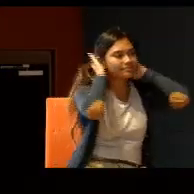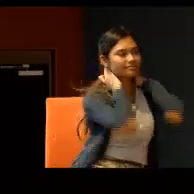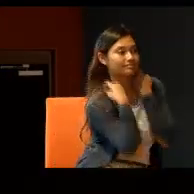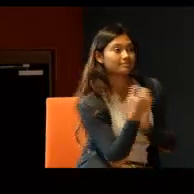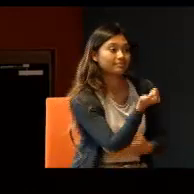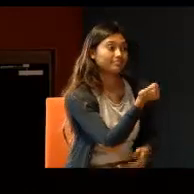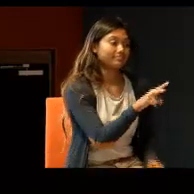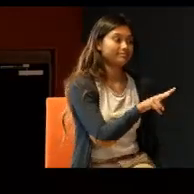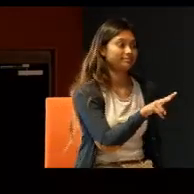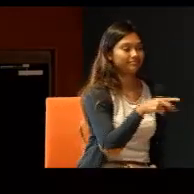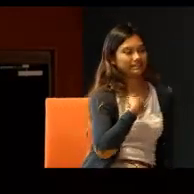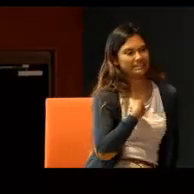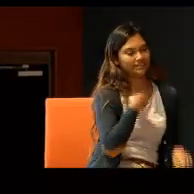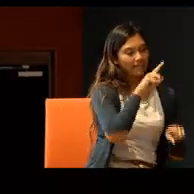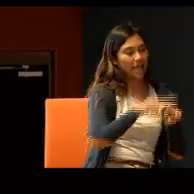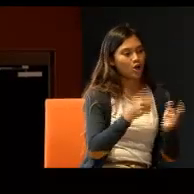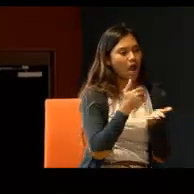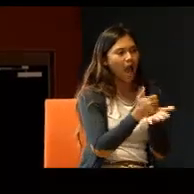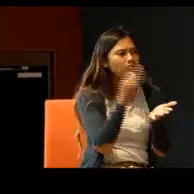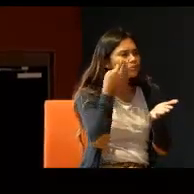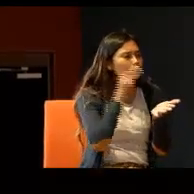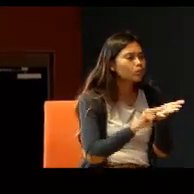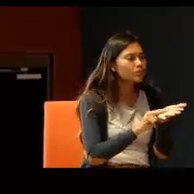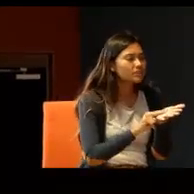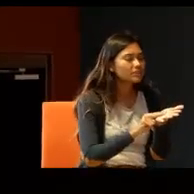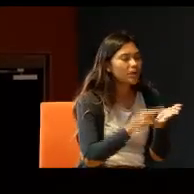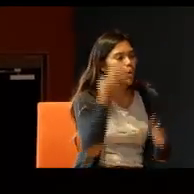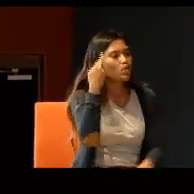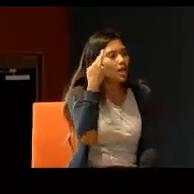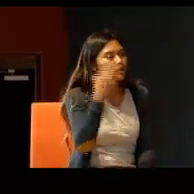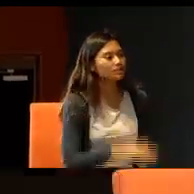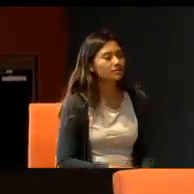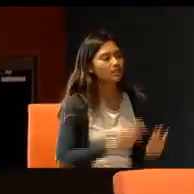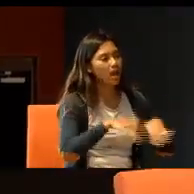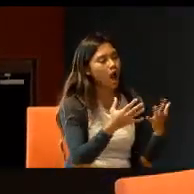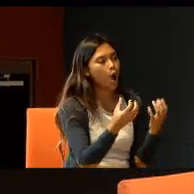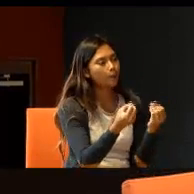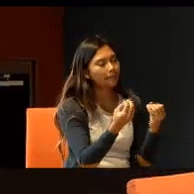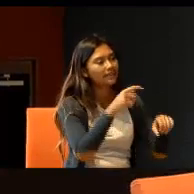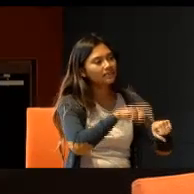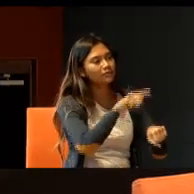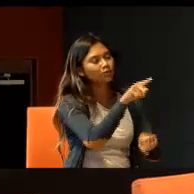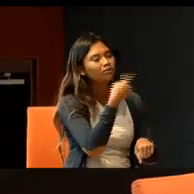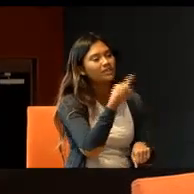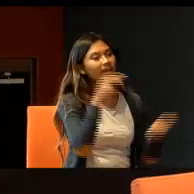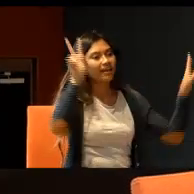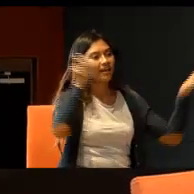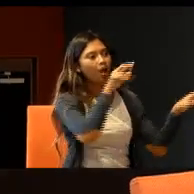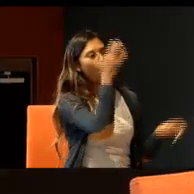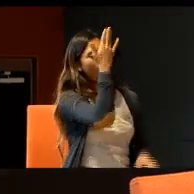Alvin, I couldn't help noticing or realizing how many times you said, why not?